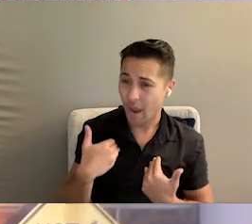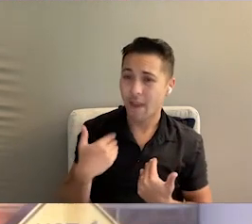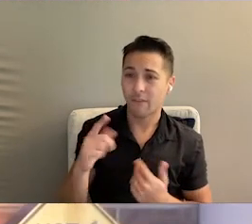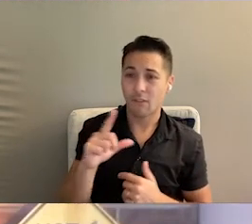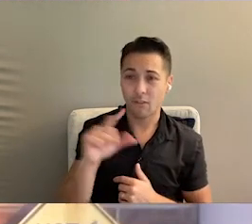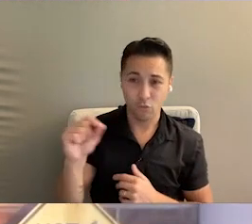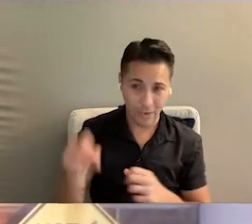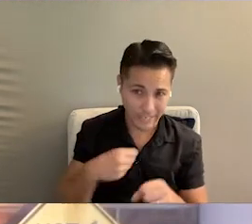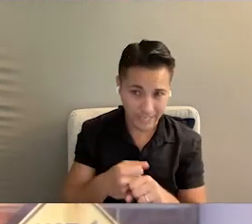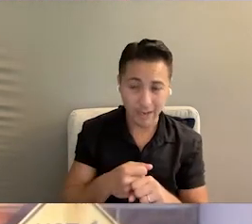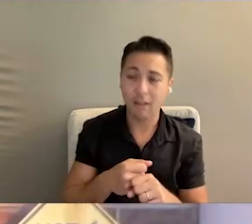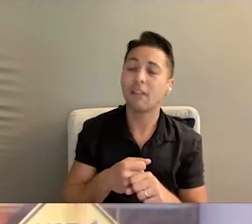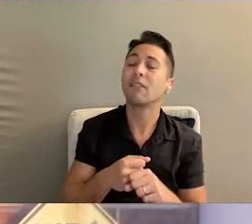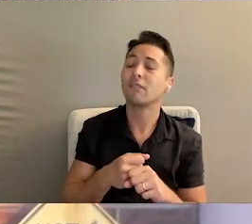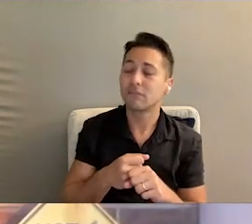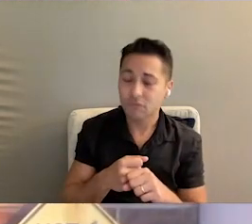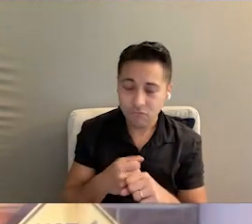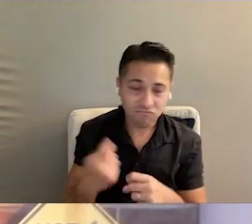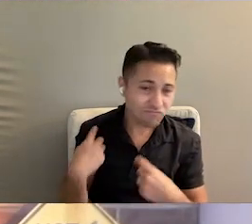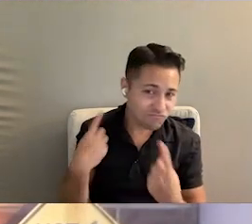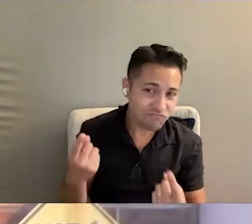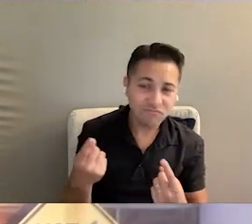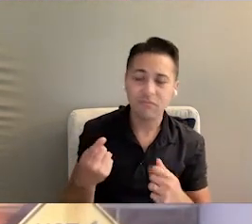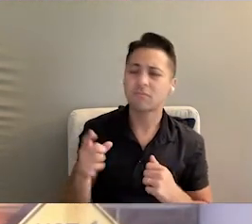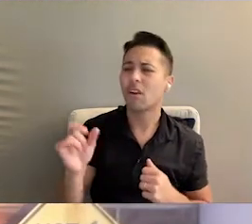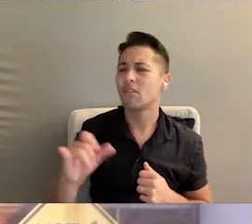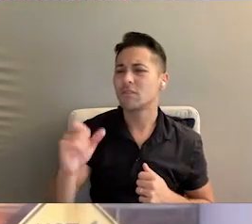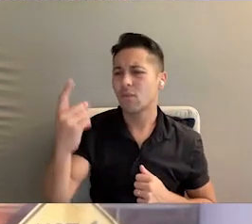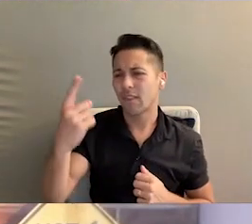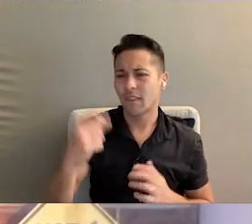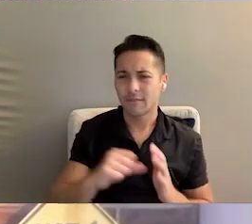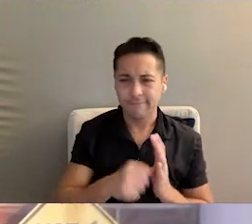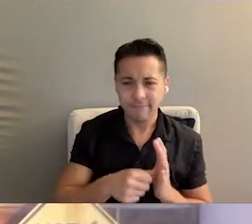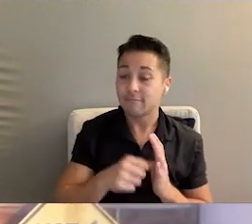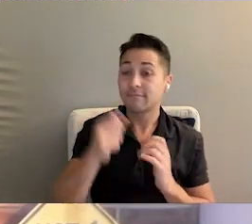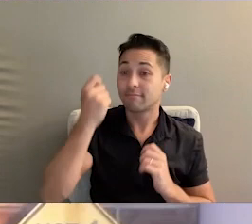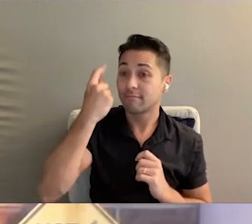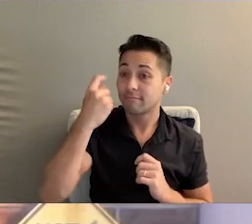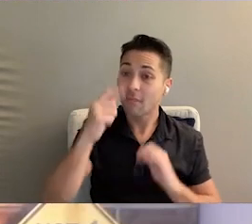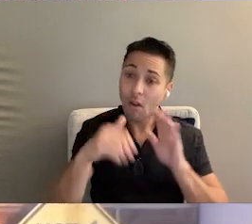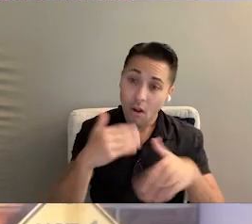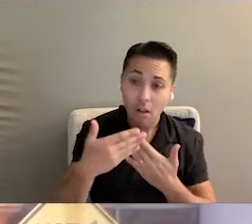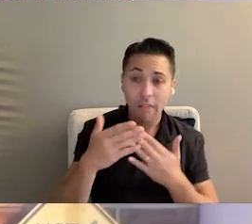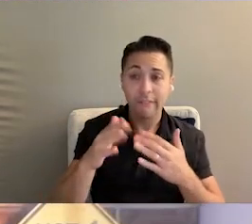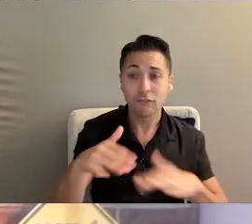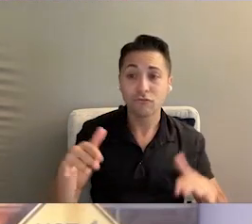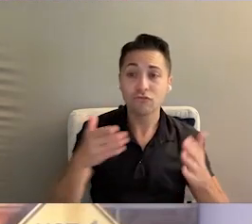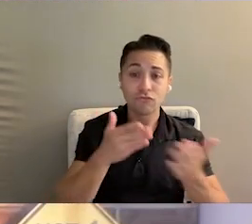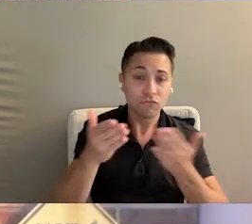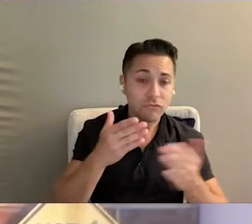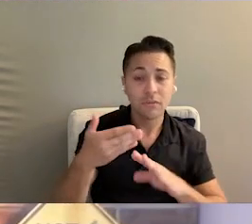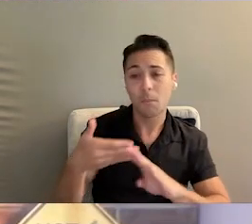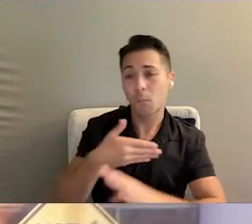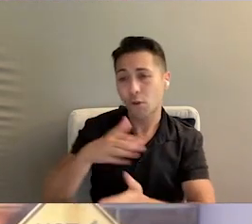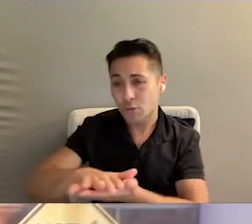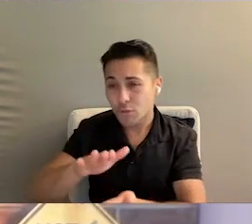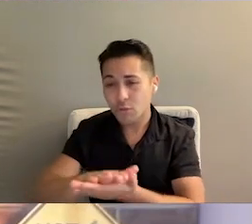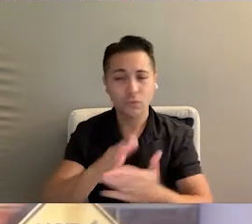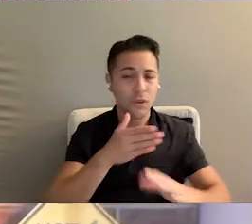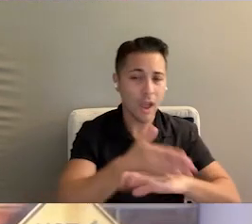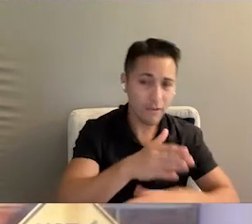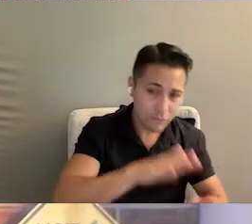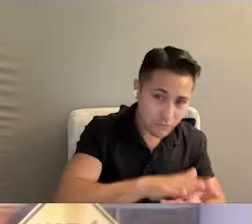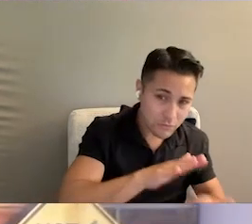years funded by the Children's Services Council. And something I'll just reinforce is that all of our children's services, so our preschool,